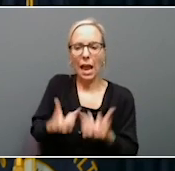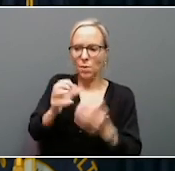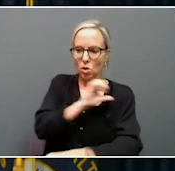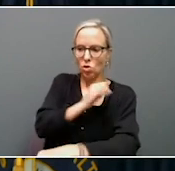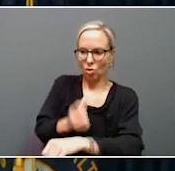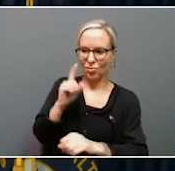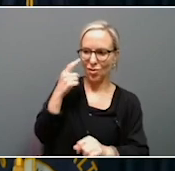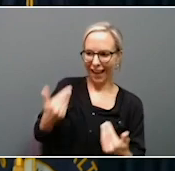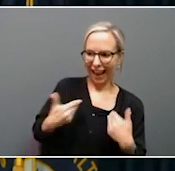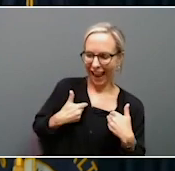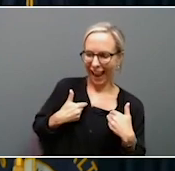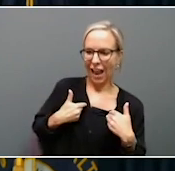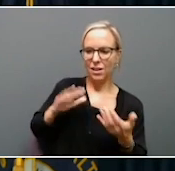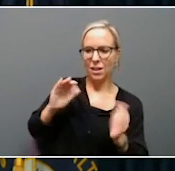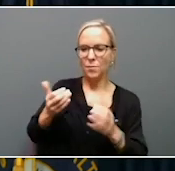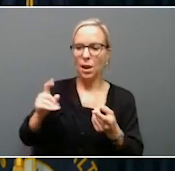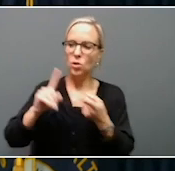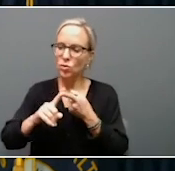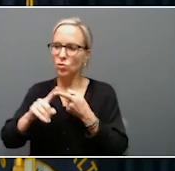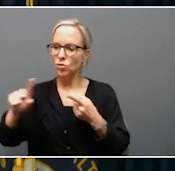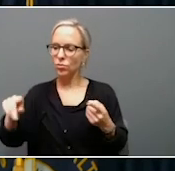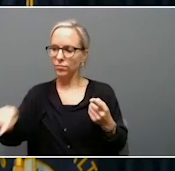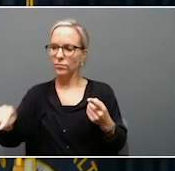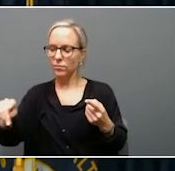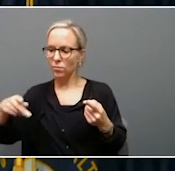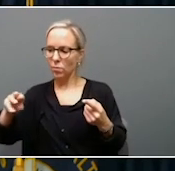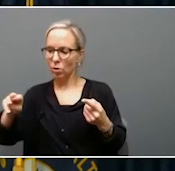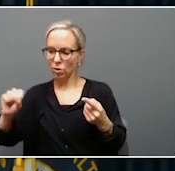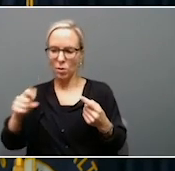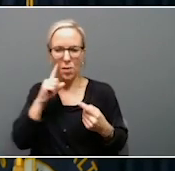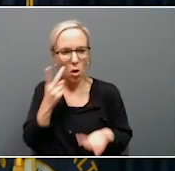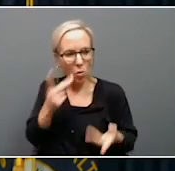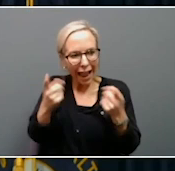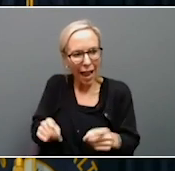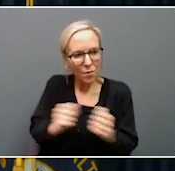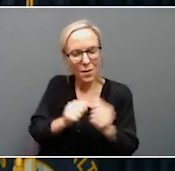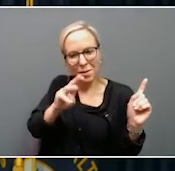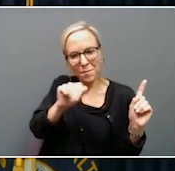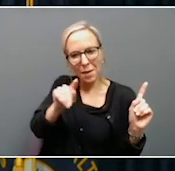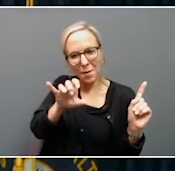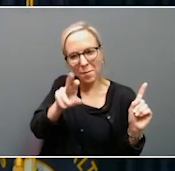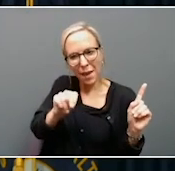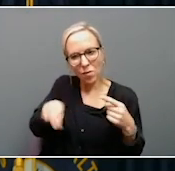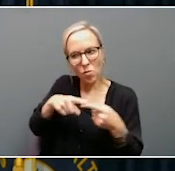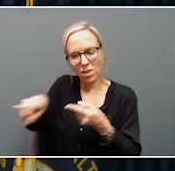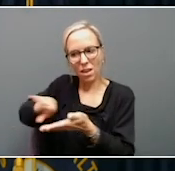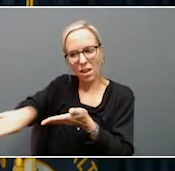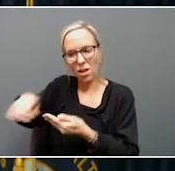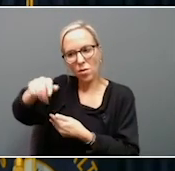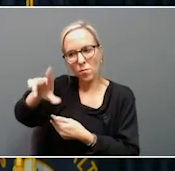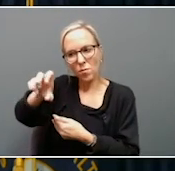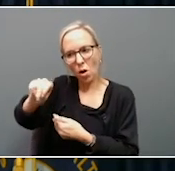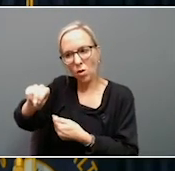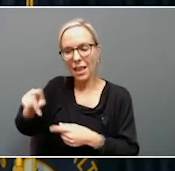has versus staggered terms, because look at what Matt Bevin did in terms of pardons and could have done that on the parole